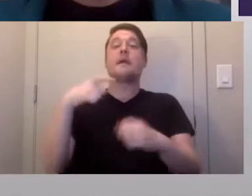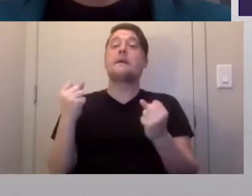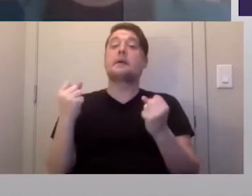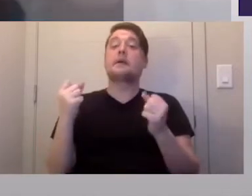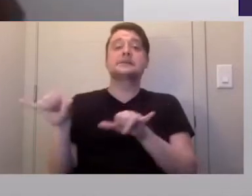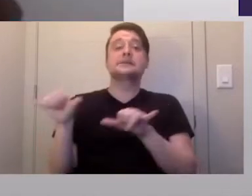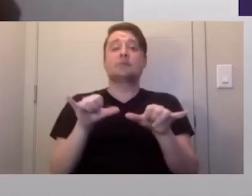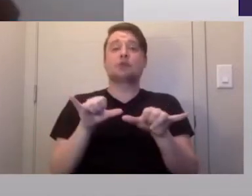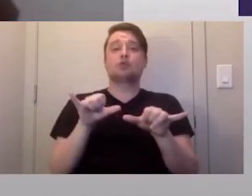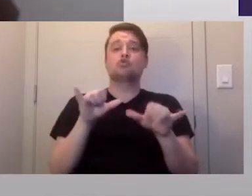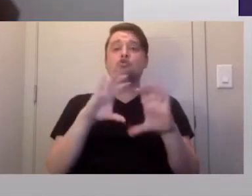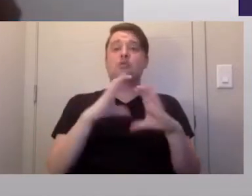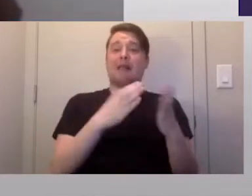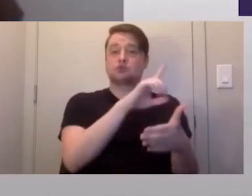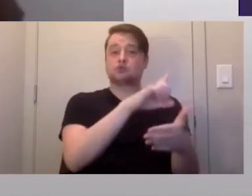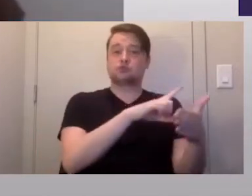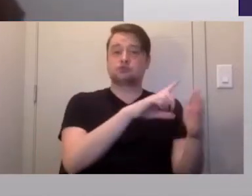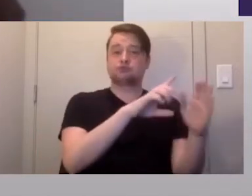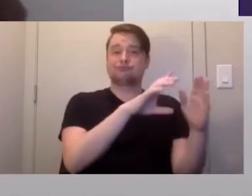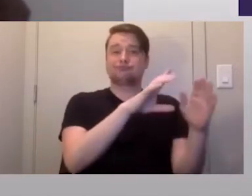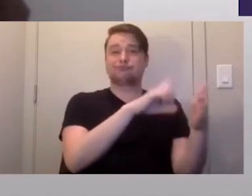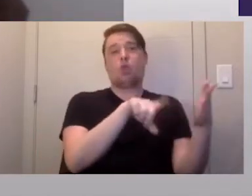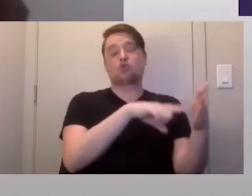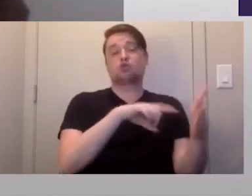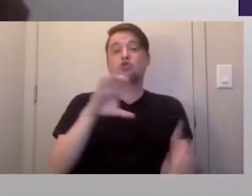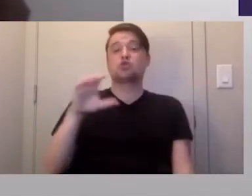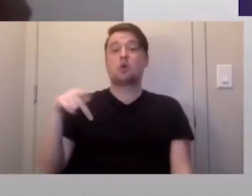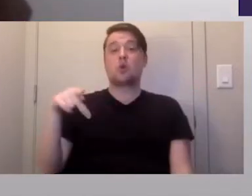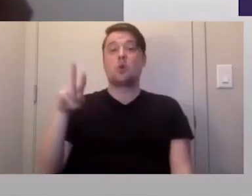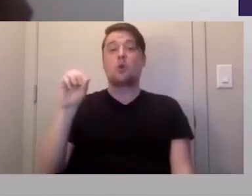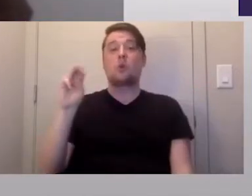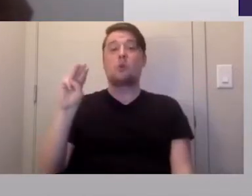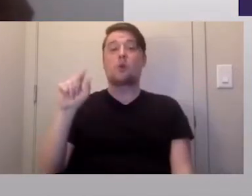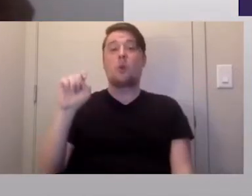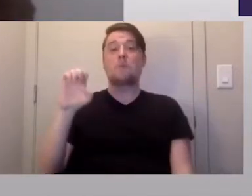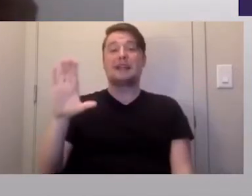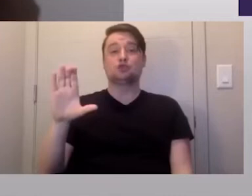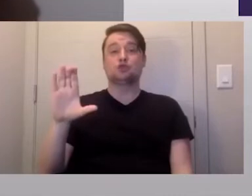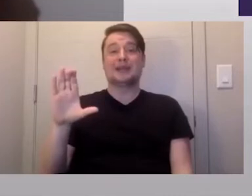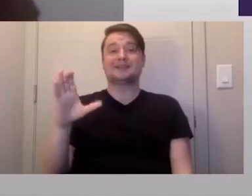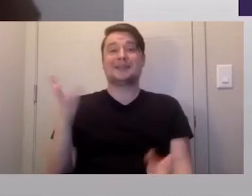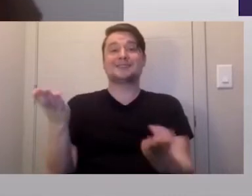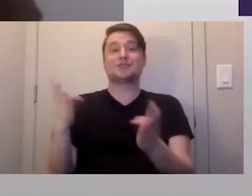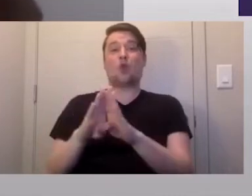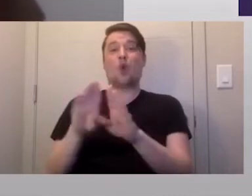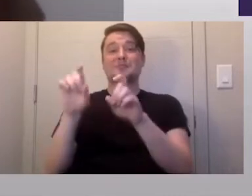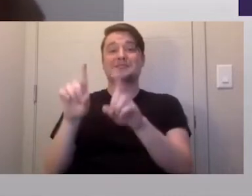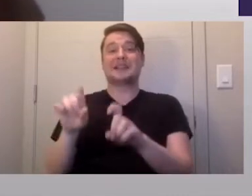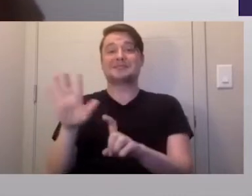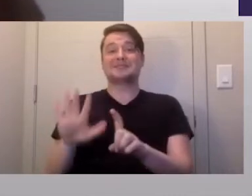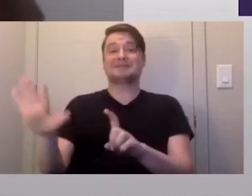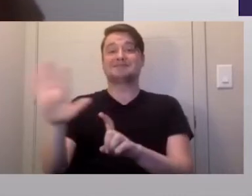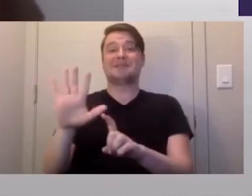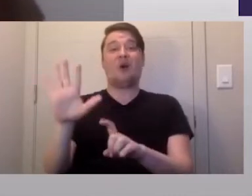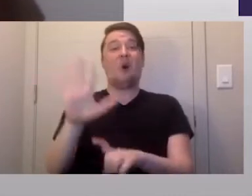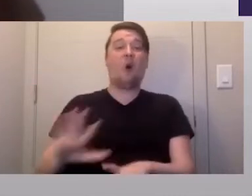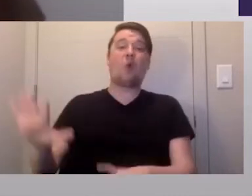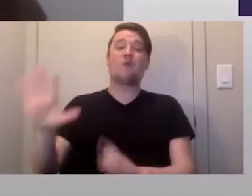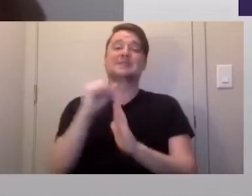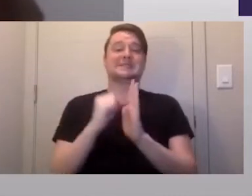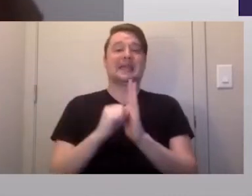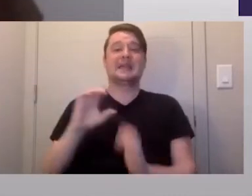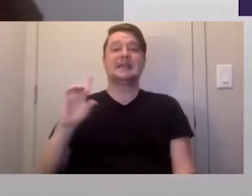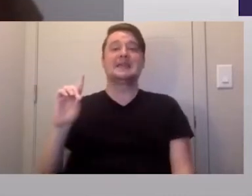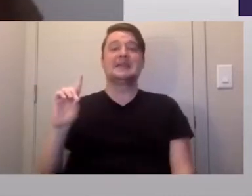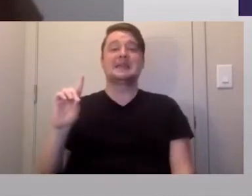ProMetric has temporarily closed all testing sites statewide. Because of this, DSHS, the